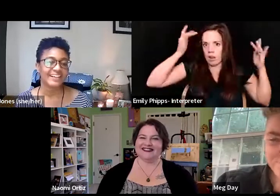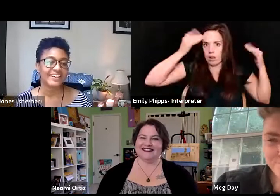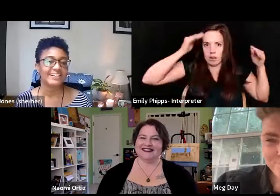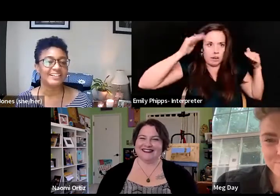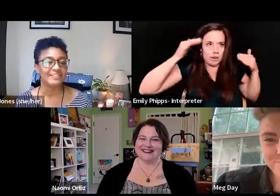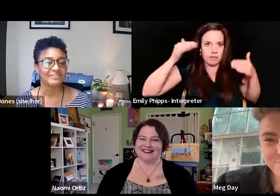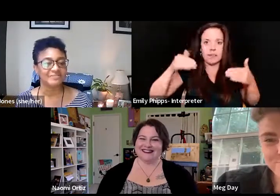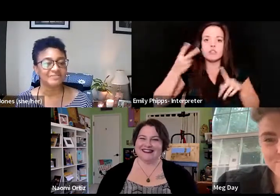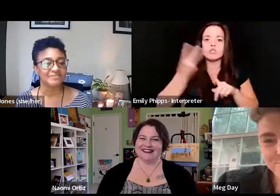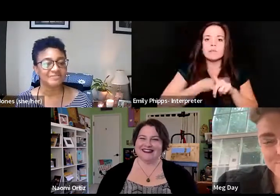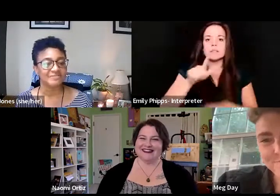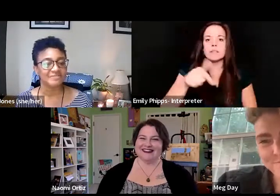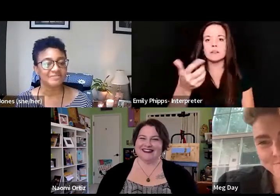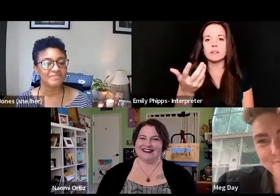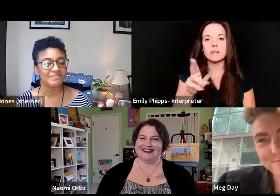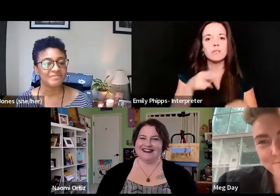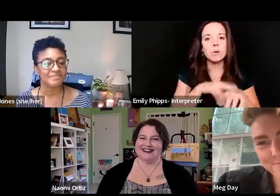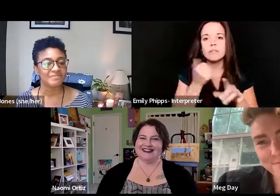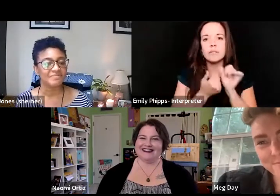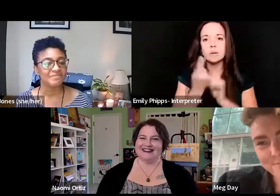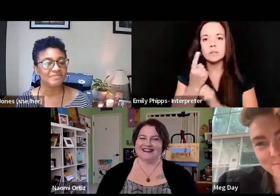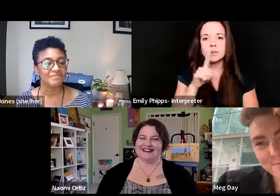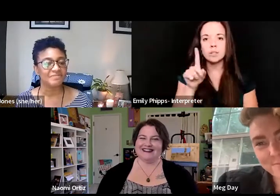And then, you know, two months later, of course, everyone's doing Zoom.